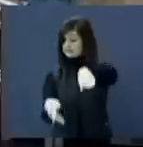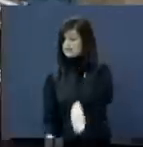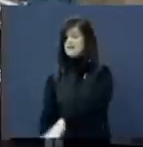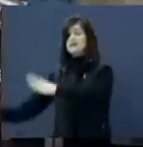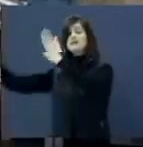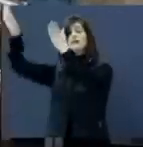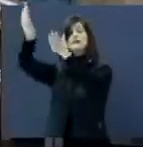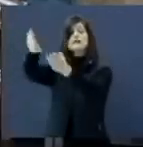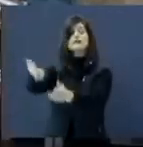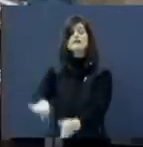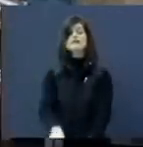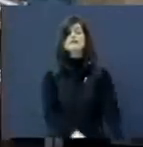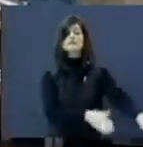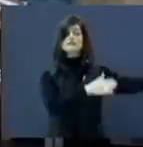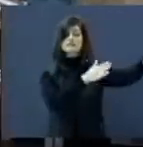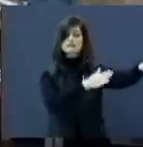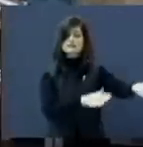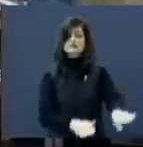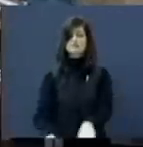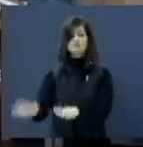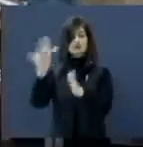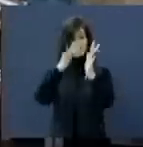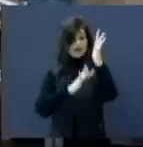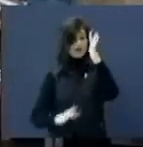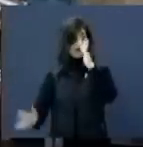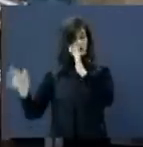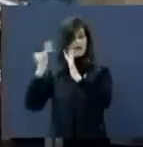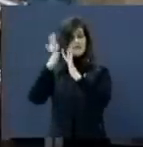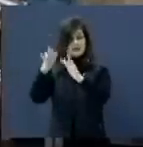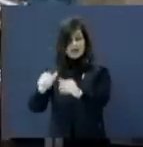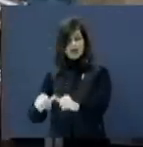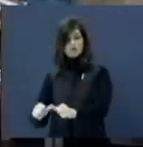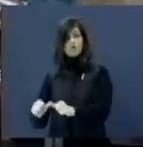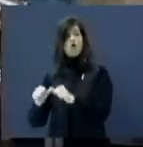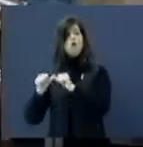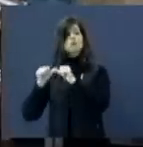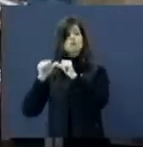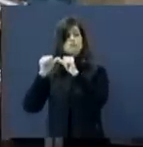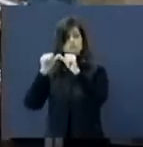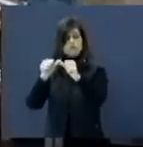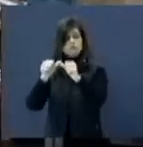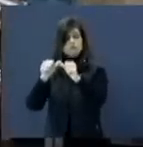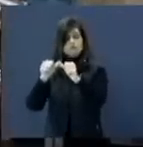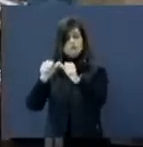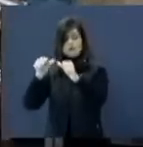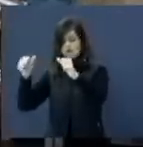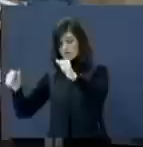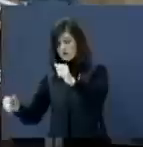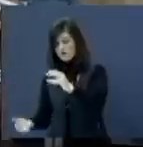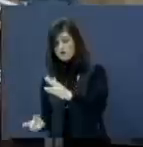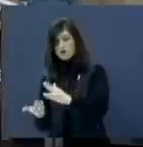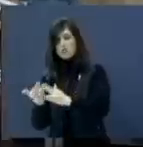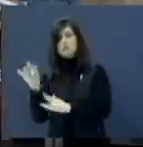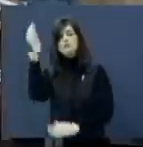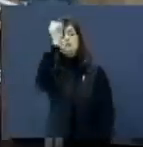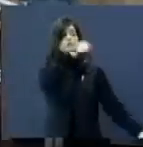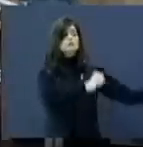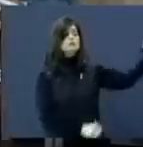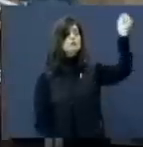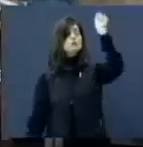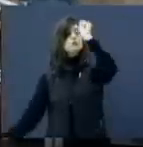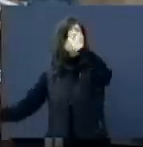holds The anchor holds The In spite of the storm storm anchor